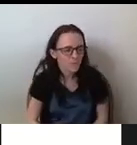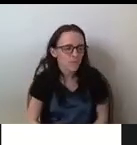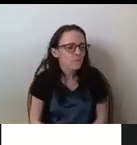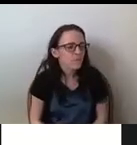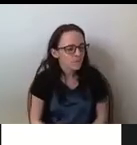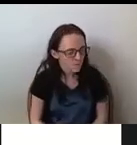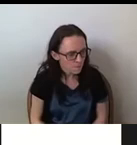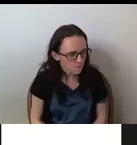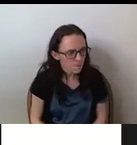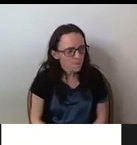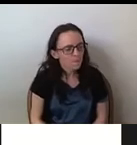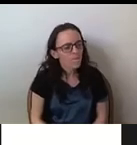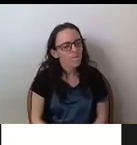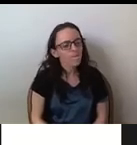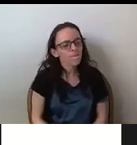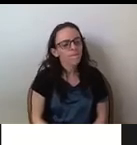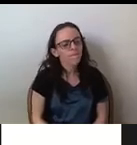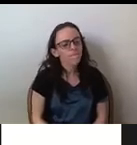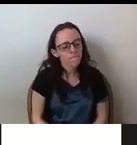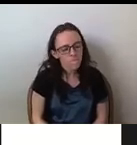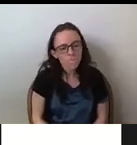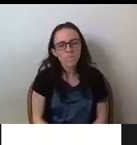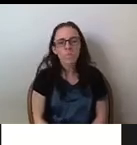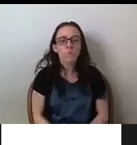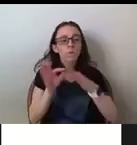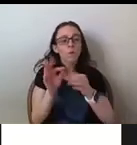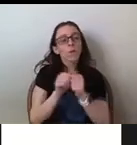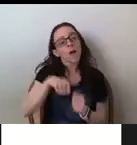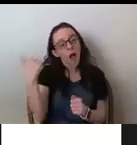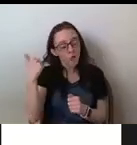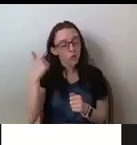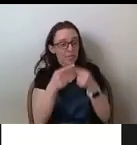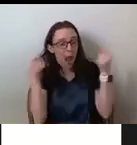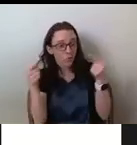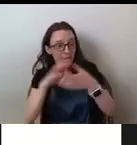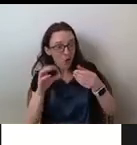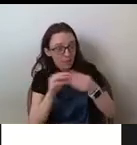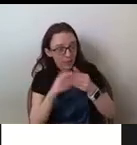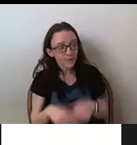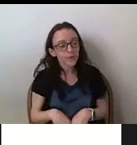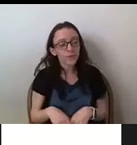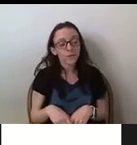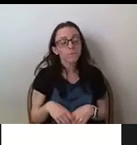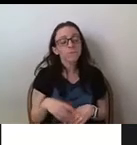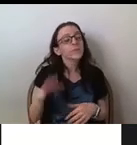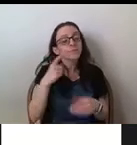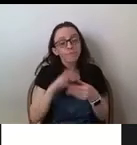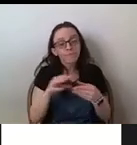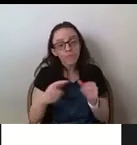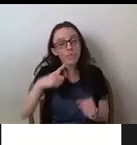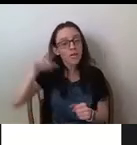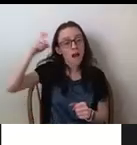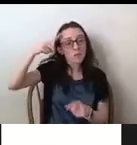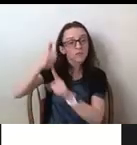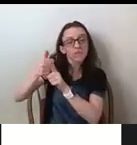In conjunction with the most prevalent counter narratives, there are many others, including government failure and distorted development, which